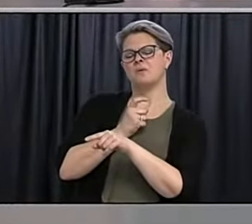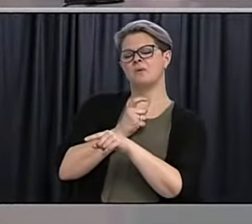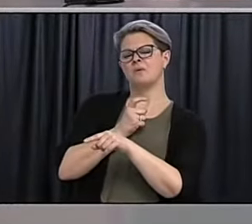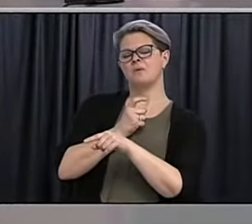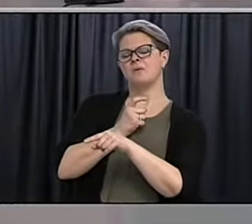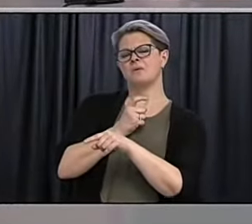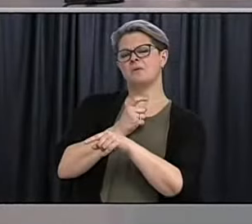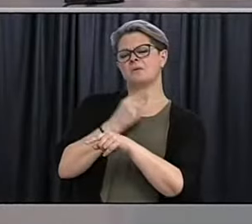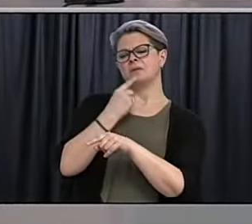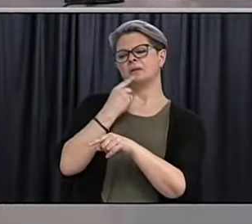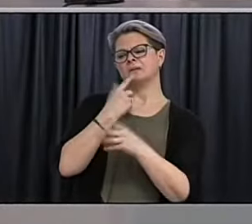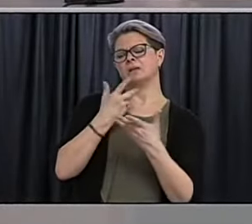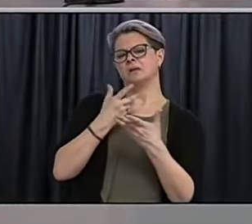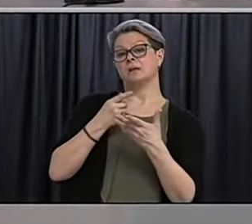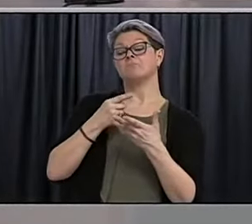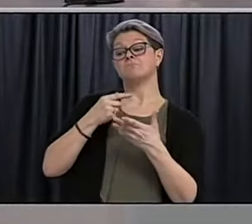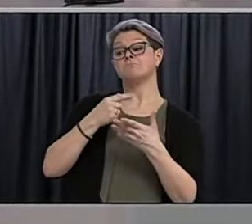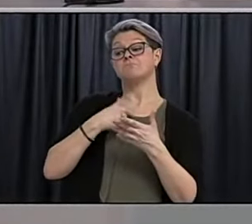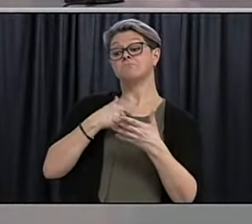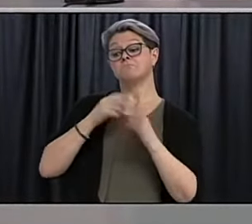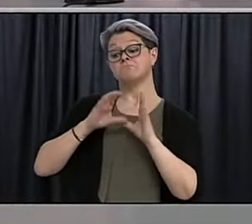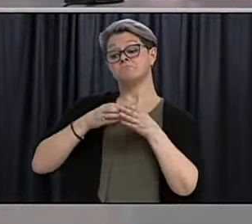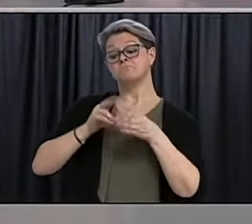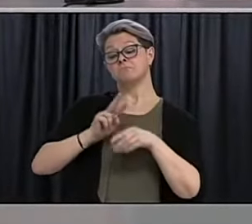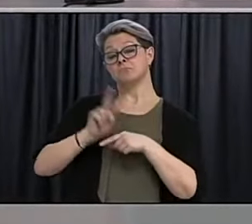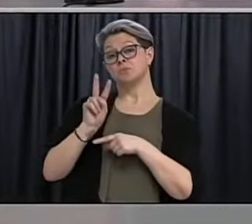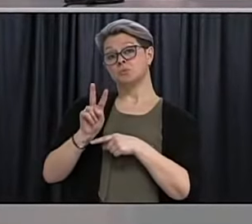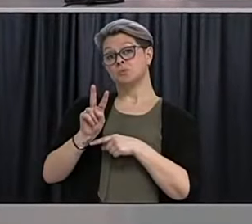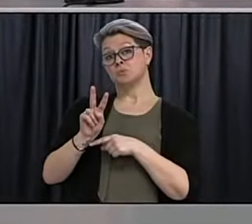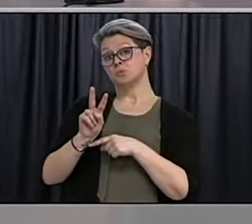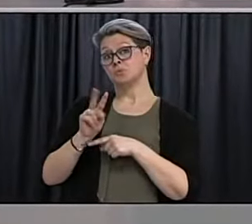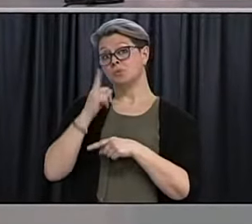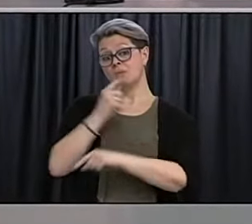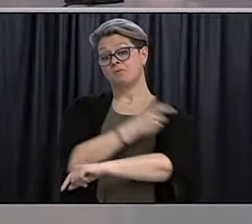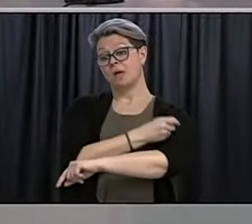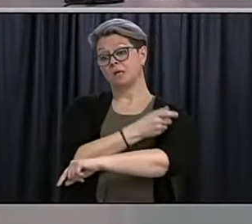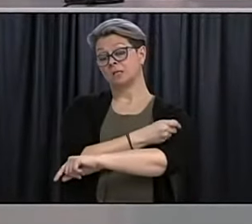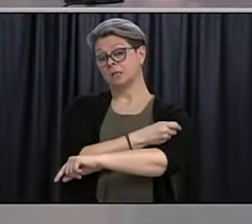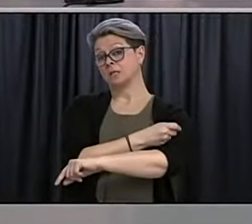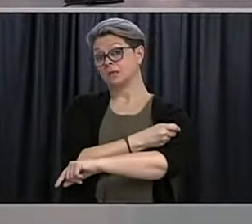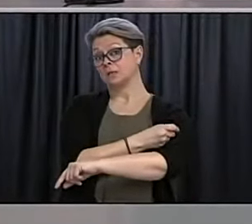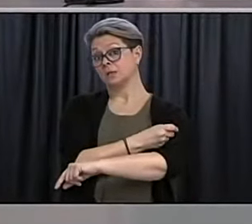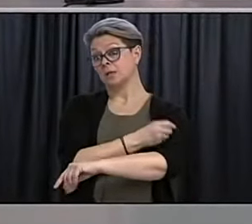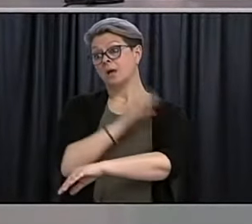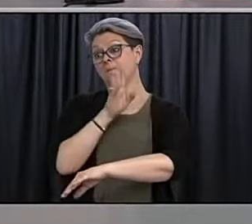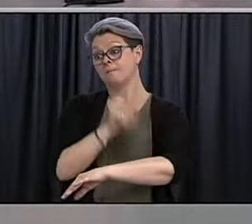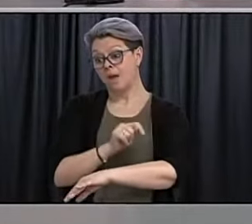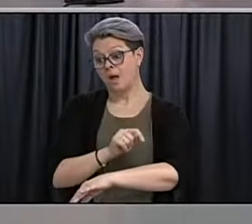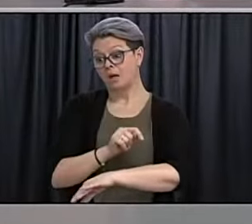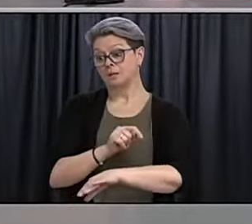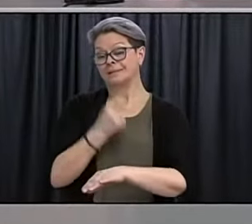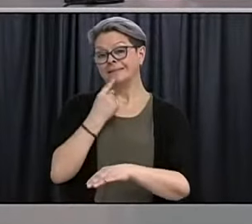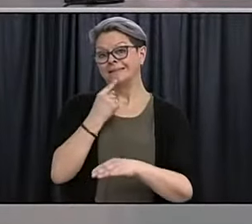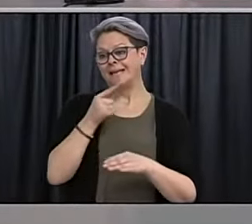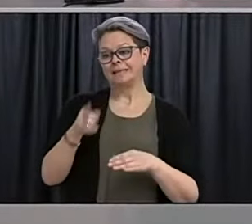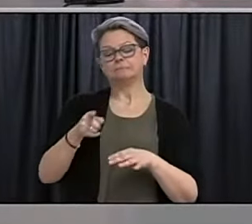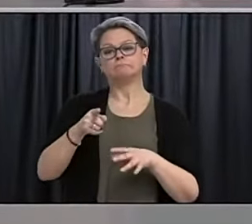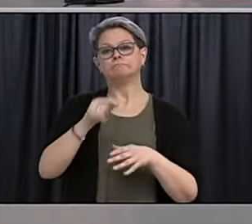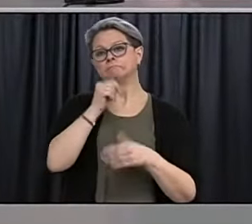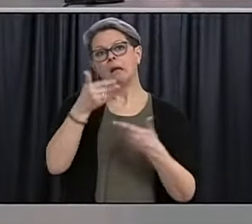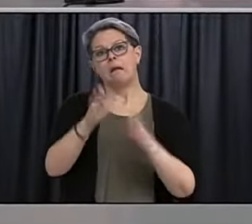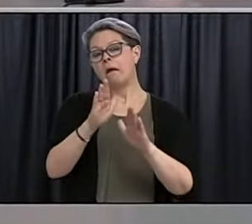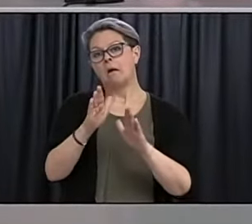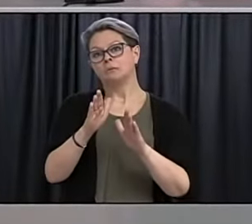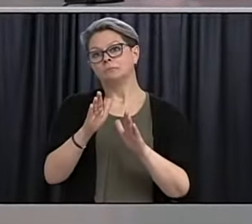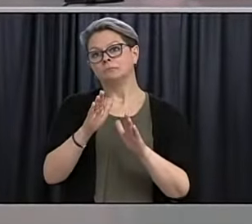under, uh, phase two for COVID-19 vaccinations, but tells us he was denied for receiving a vaccine at this time. Um, other than